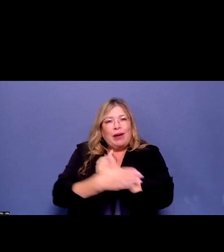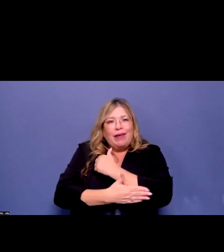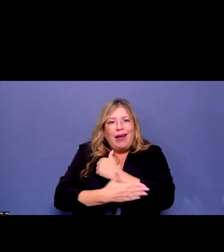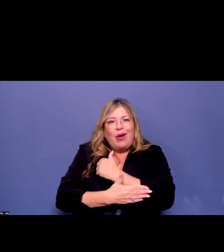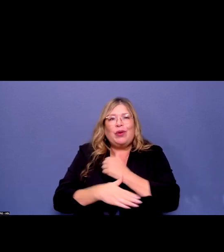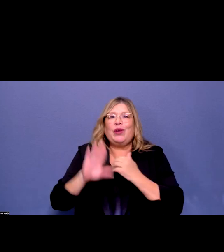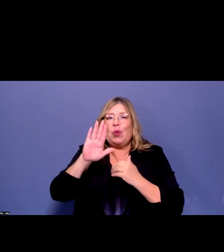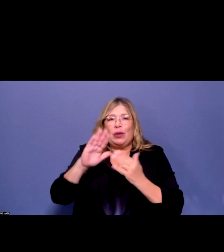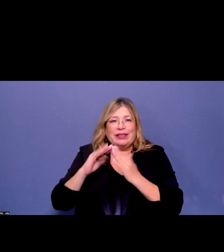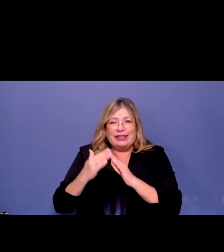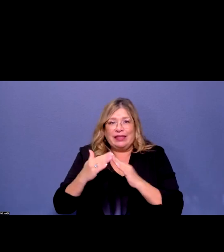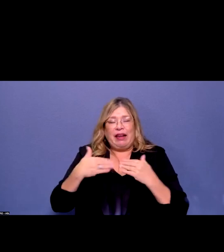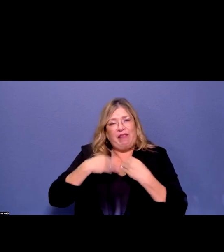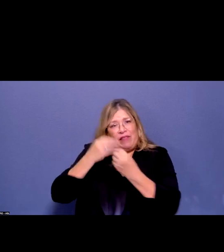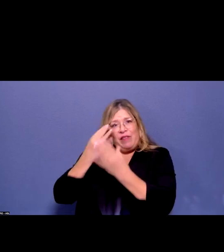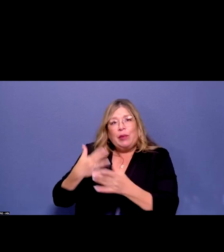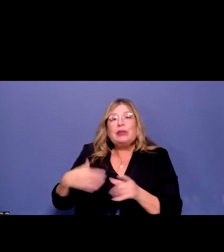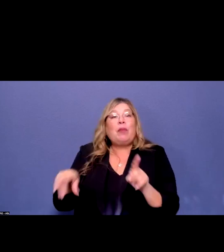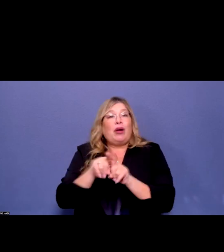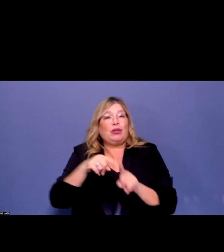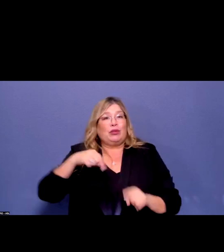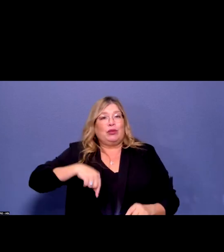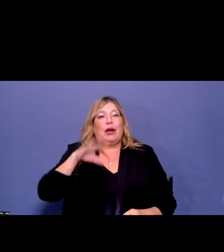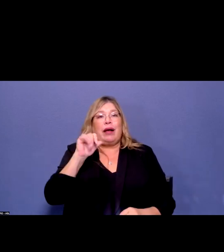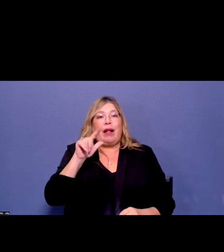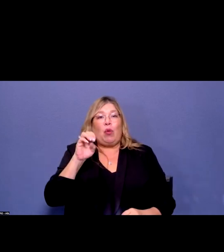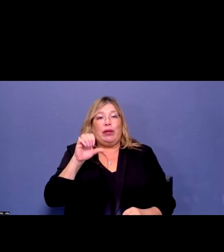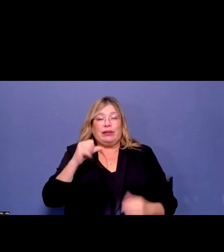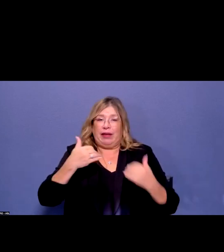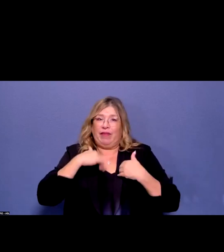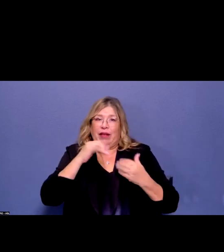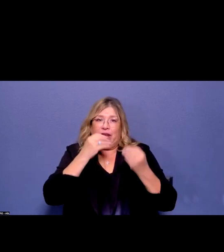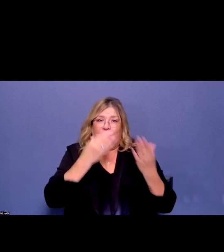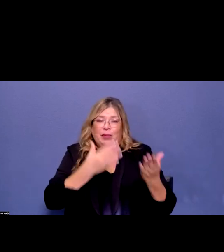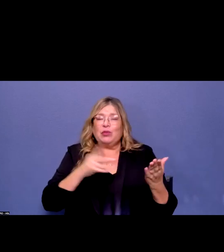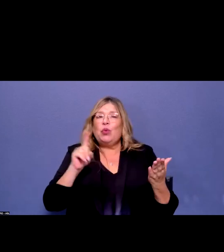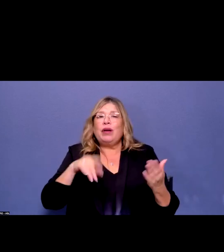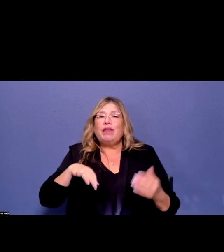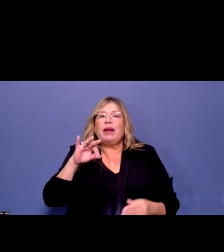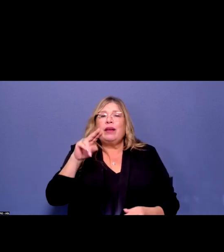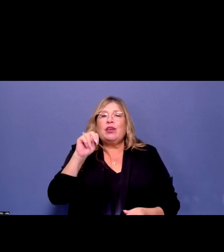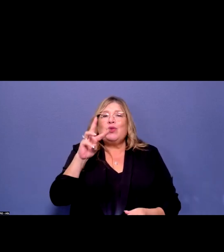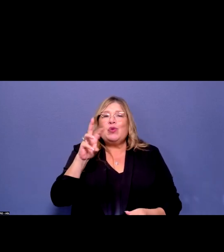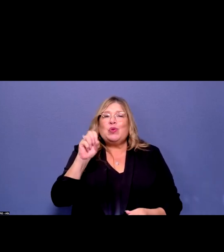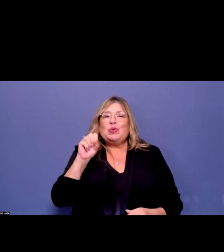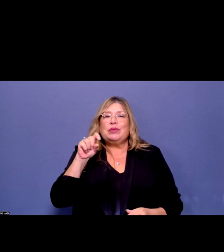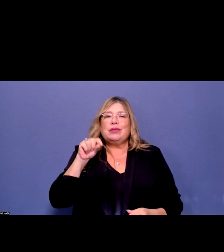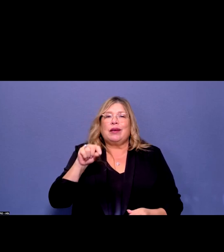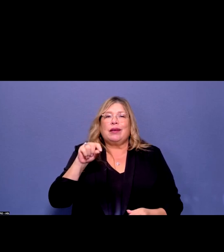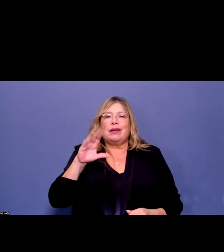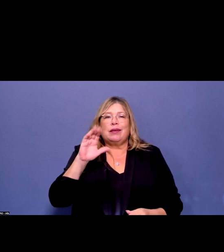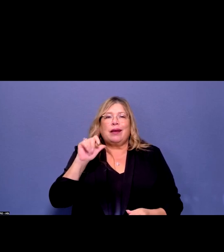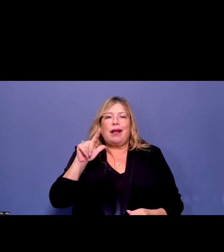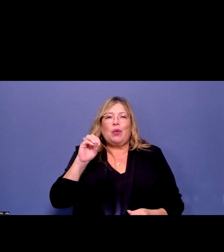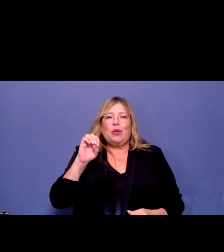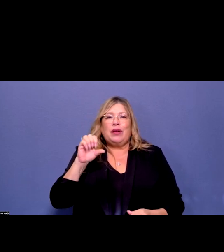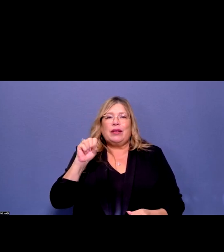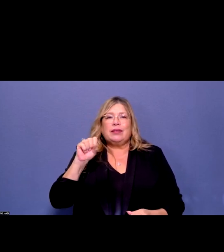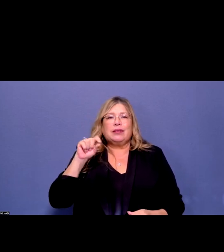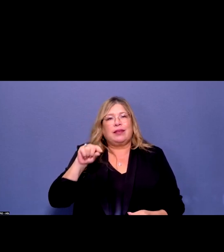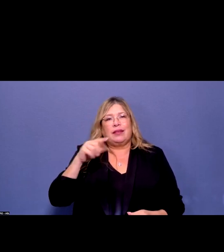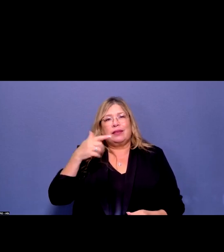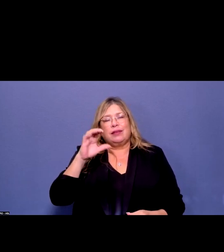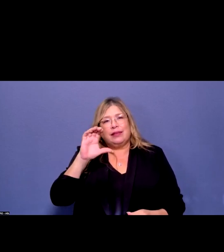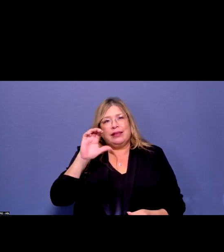Cal OES will also have that as well at news.caloes.ca.gov. Brian, am I missing anything there? I just want to make sure it's